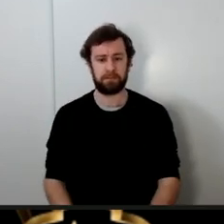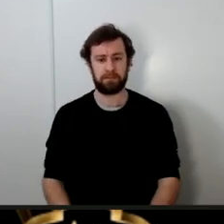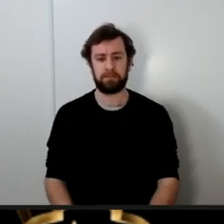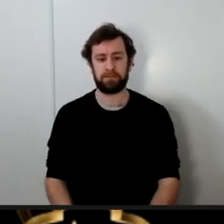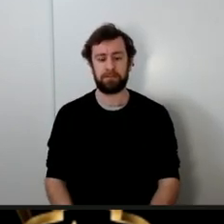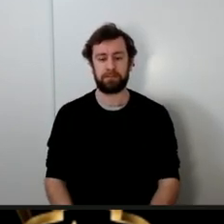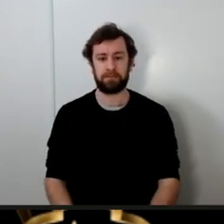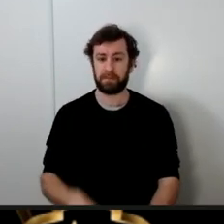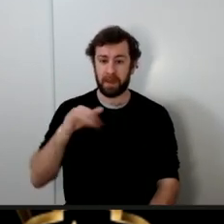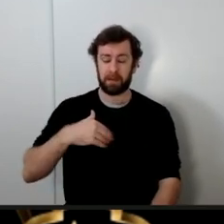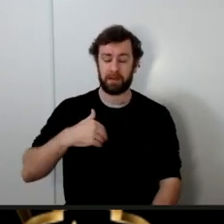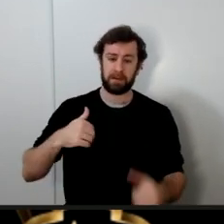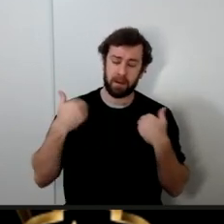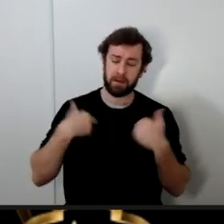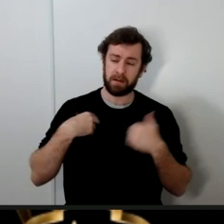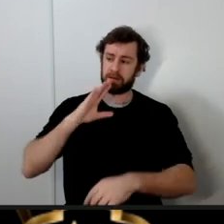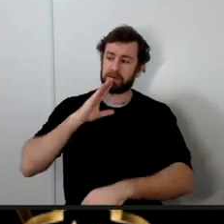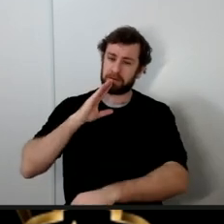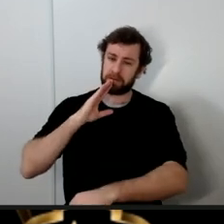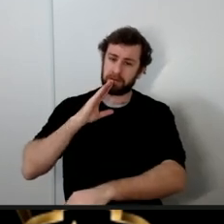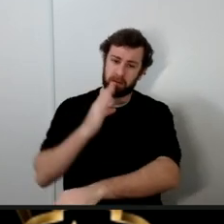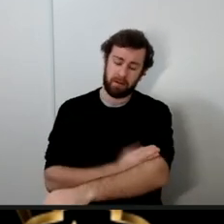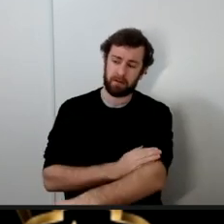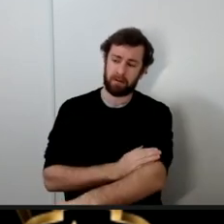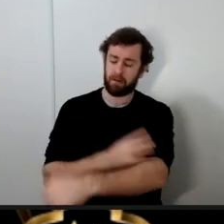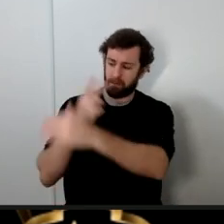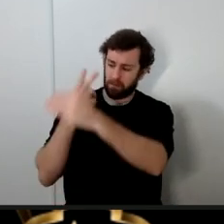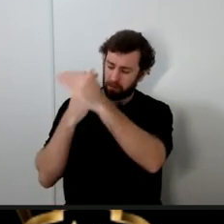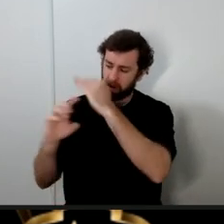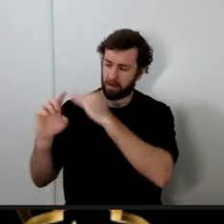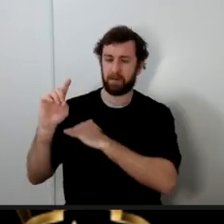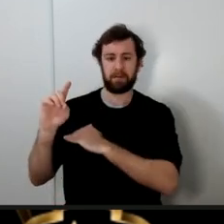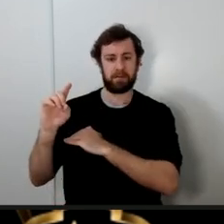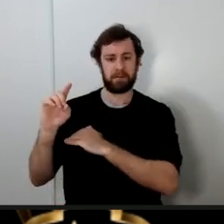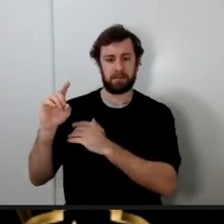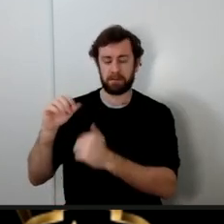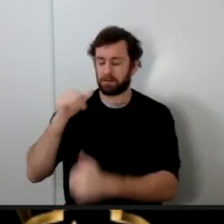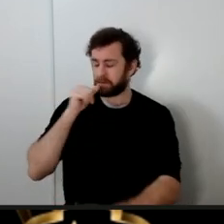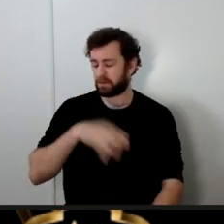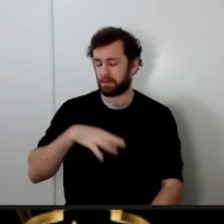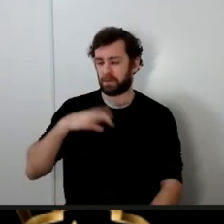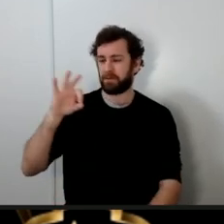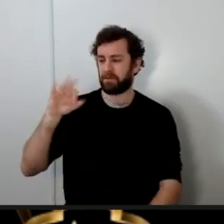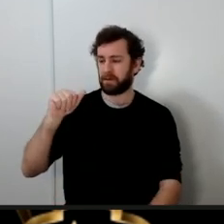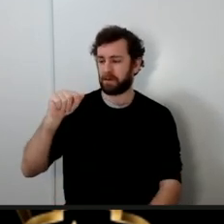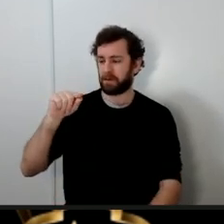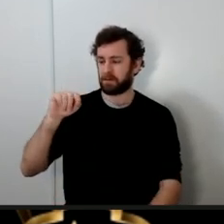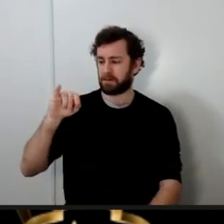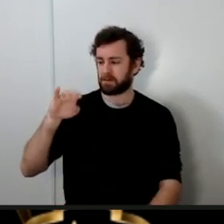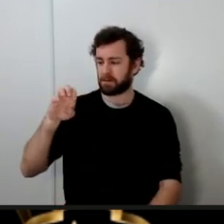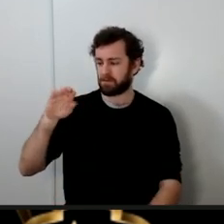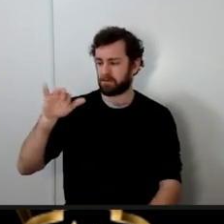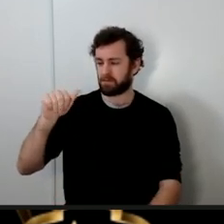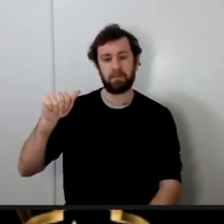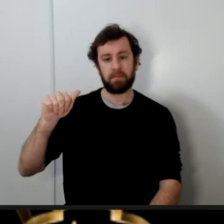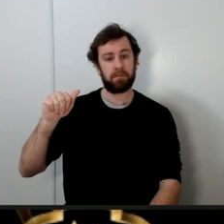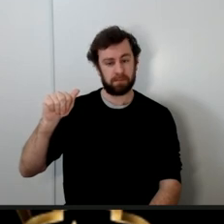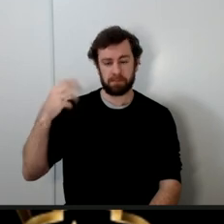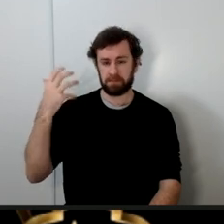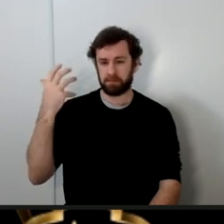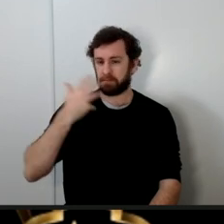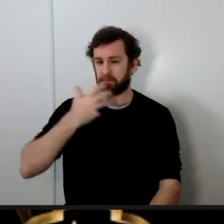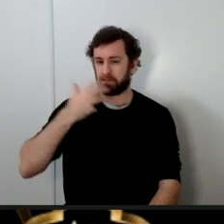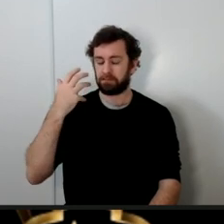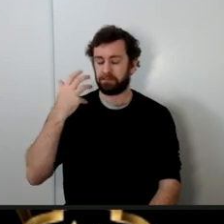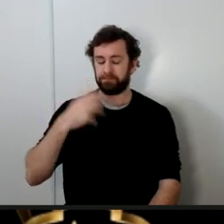of Lady Fatima of the Prophet Lady Fatima Alayhi As-Salaam Imam Ali I